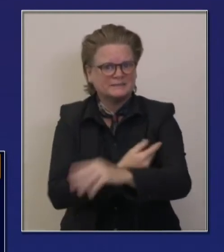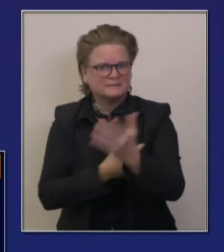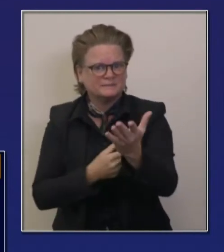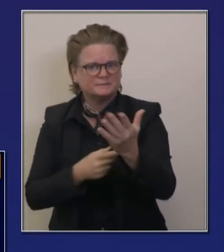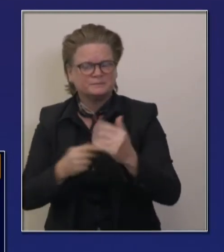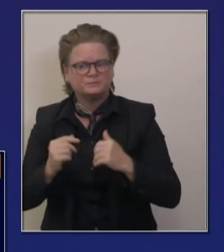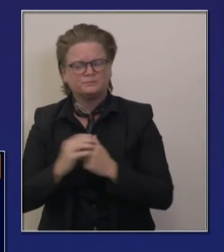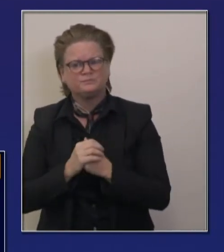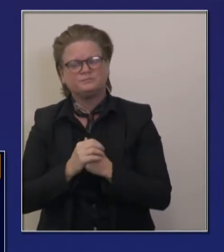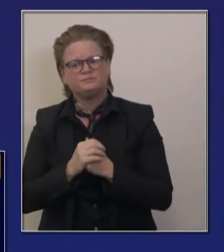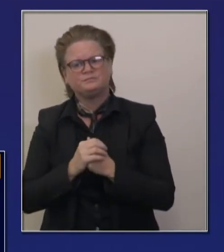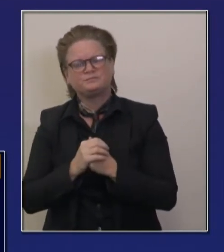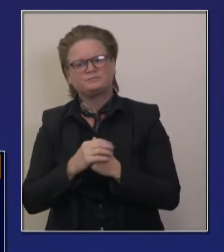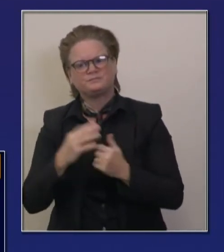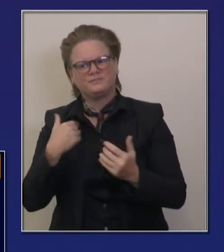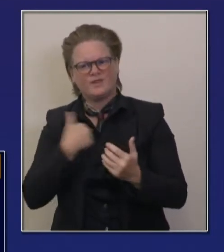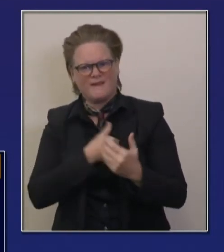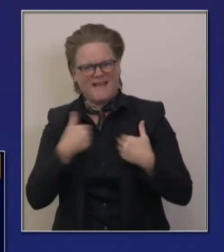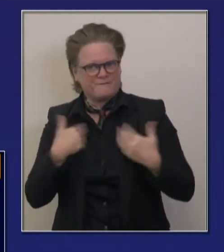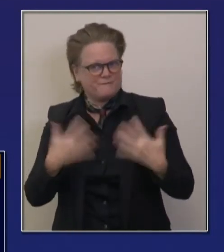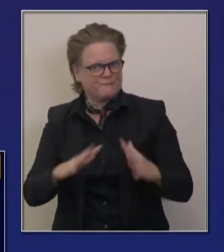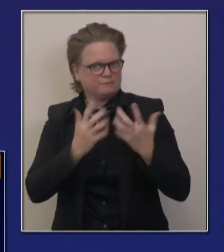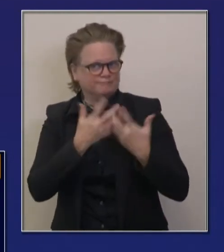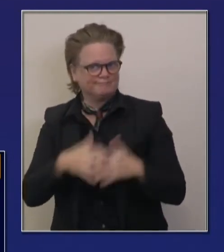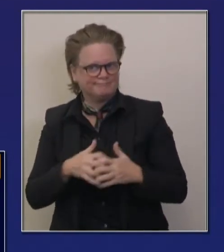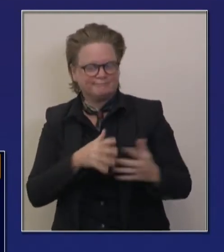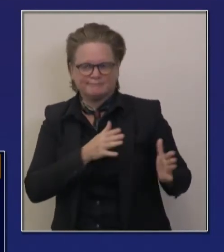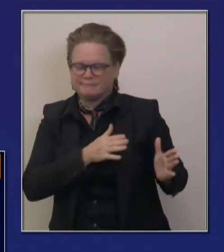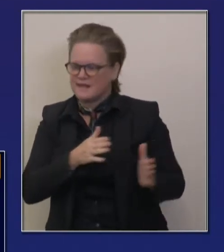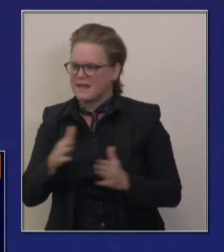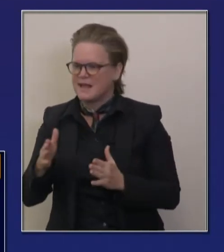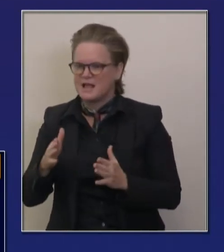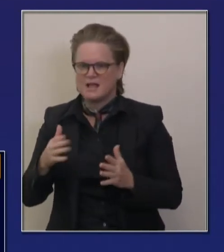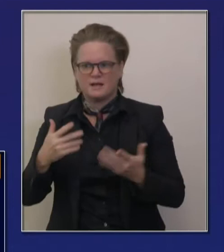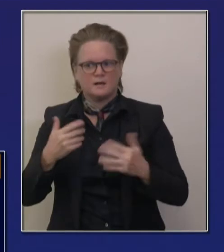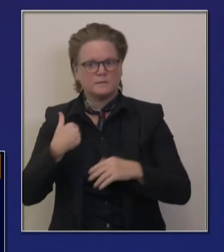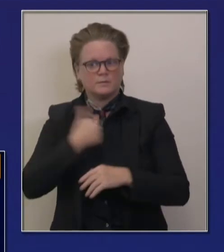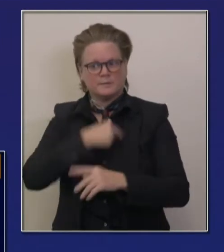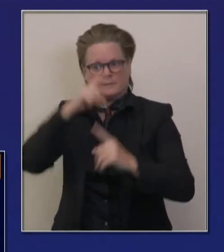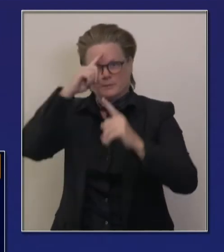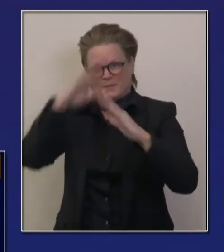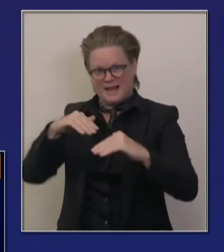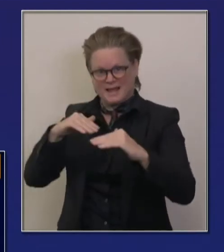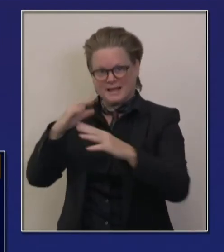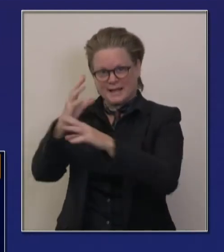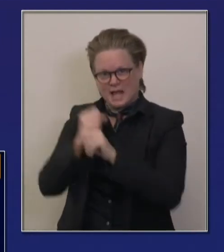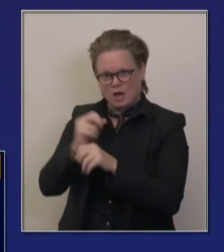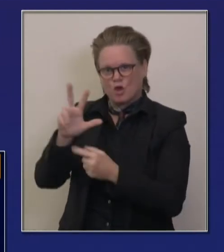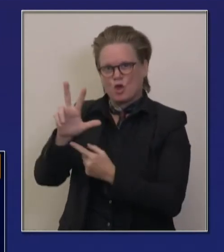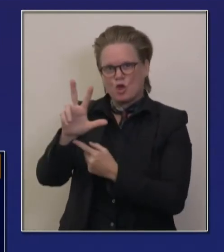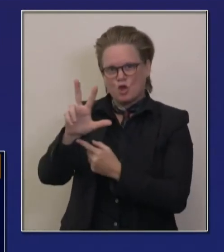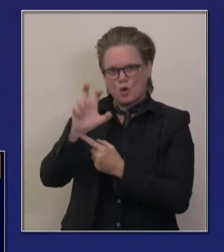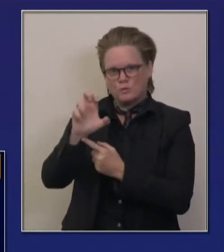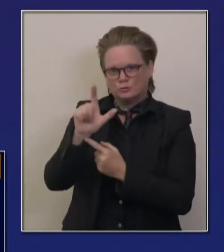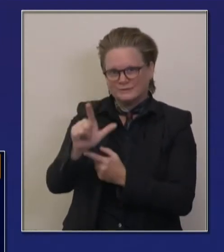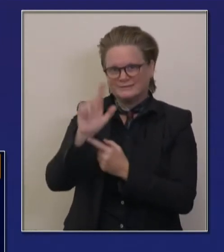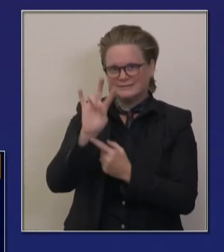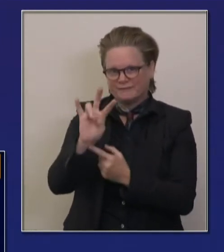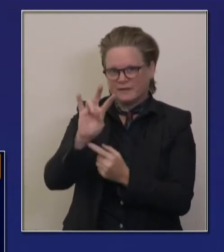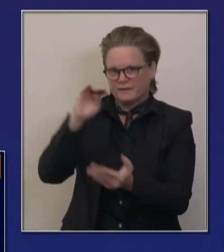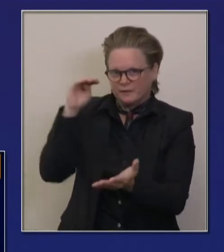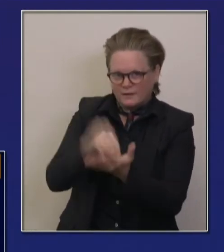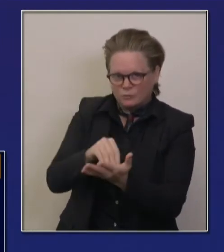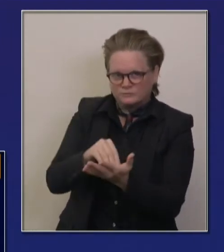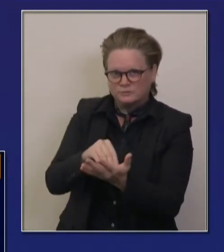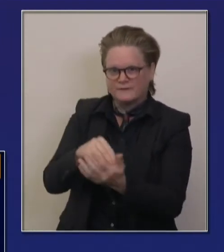a plan that assumes 327,000 doses that come from Pfizer directly, uh, will